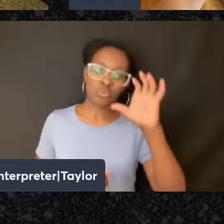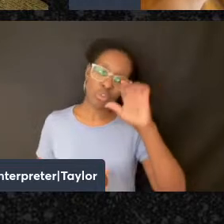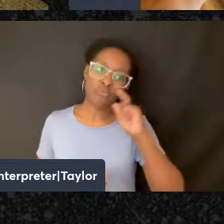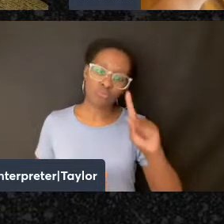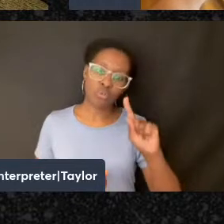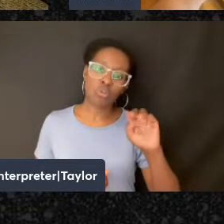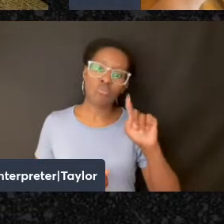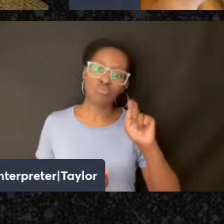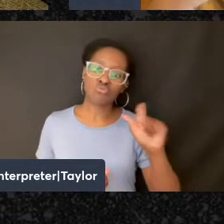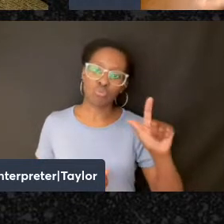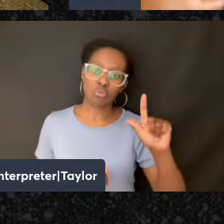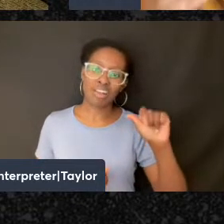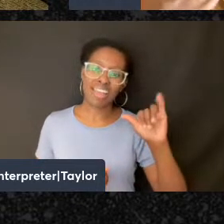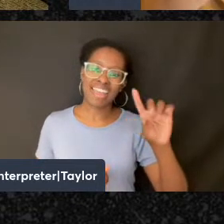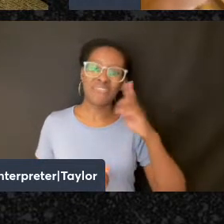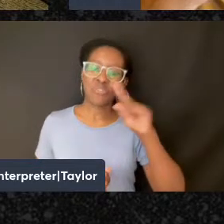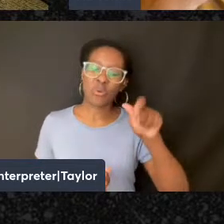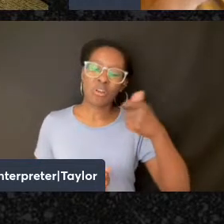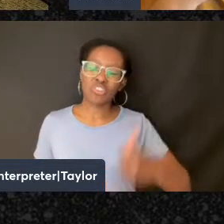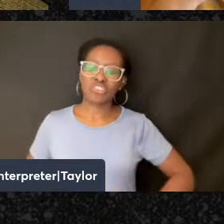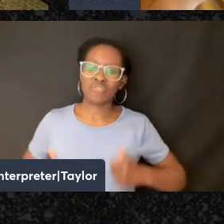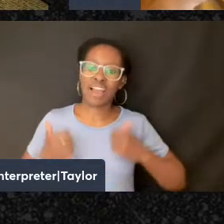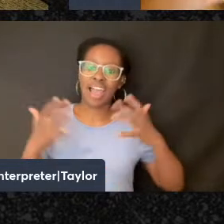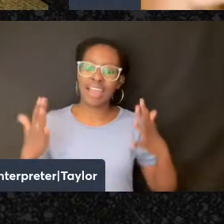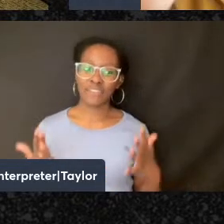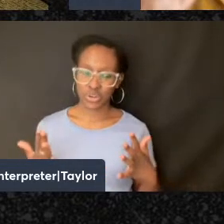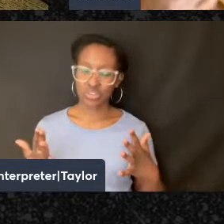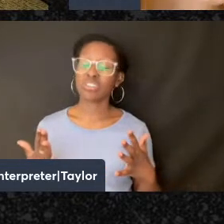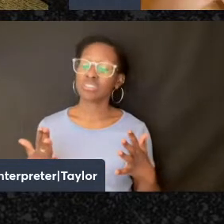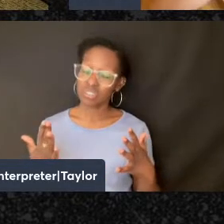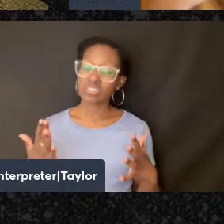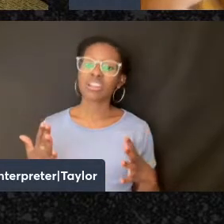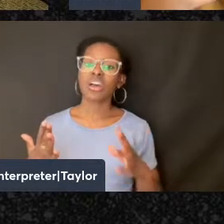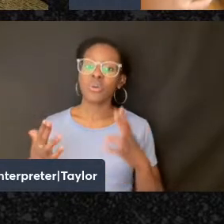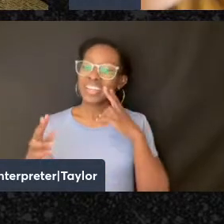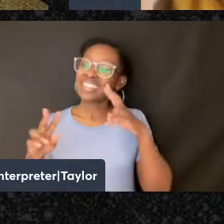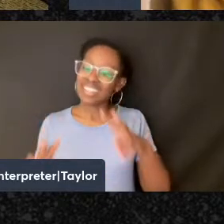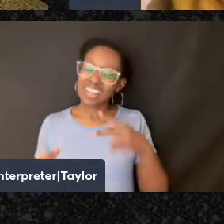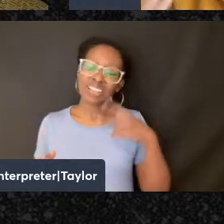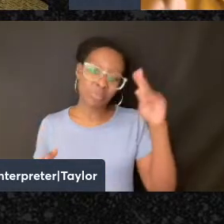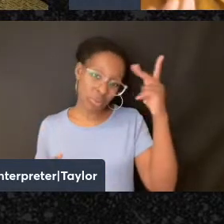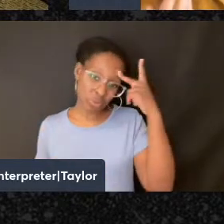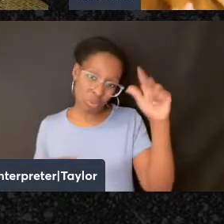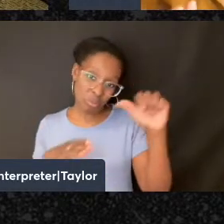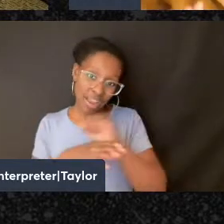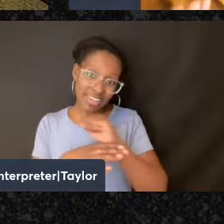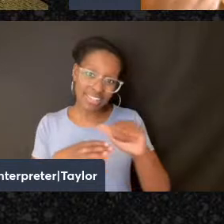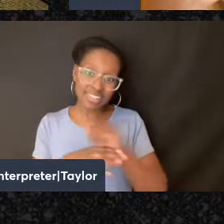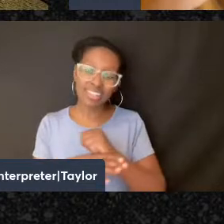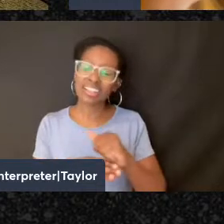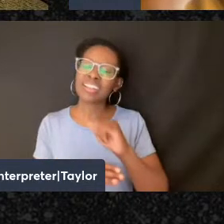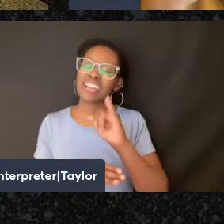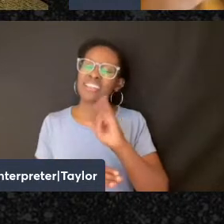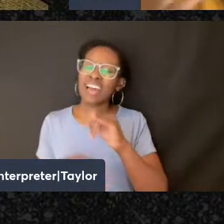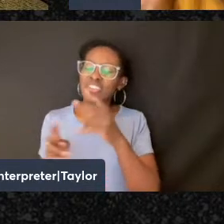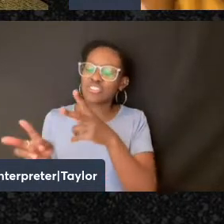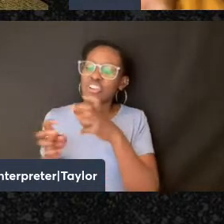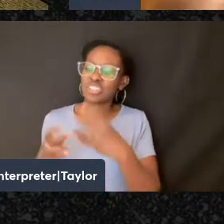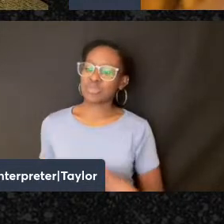survivors. So we might think of this as a political practice, which is also drawing inspiration from